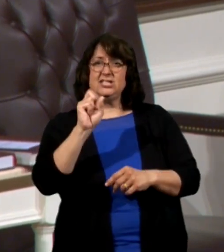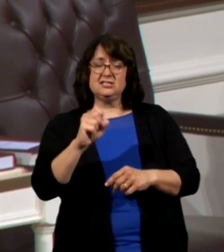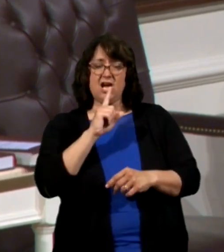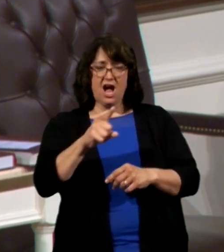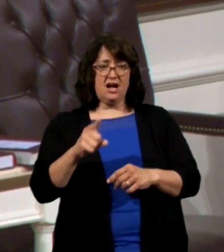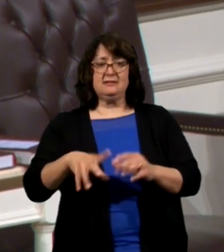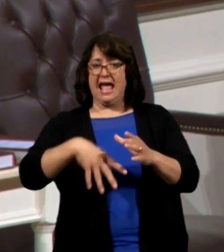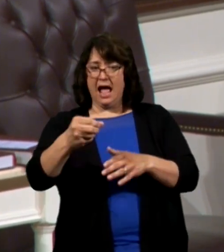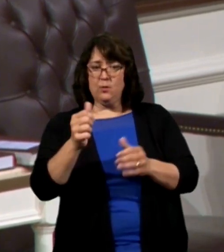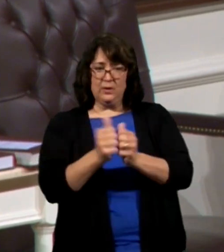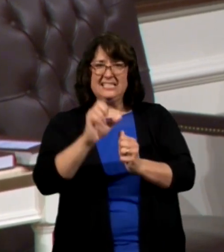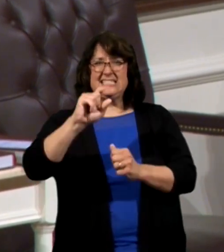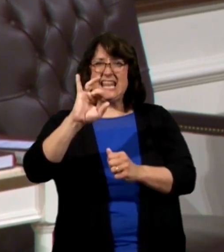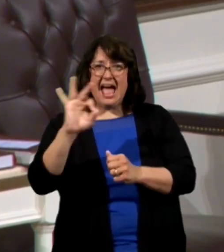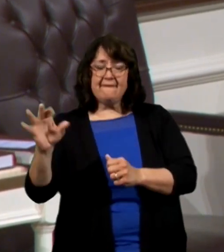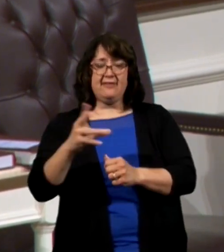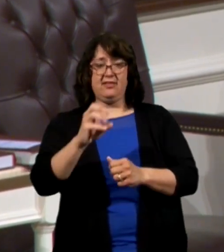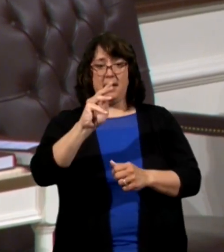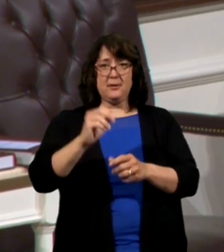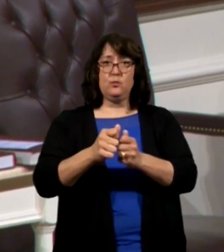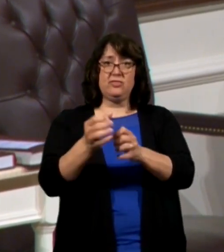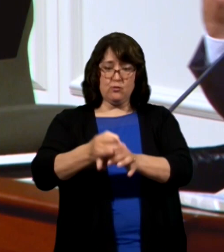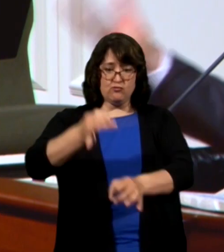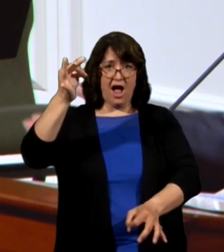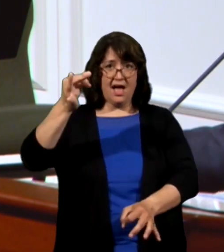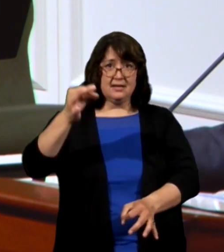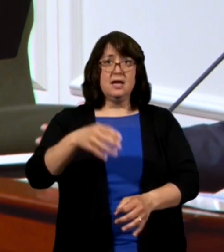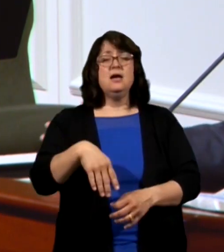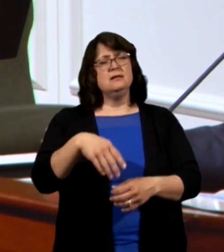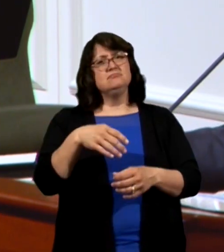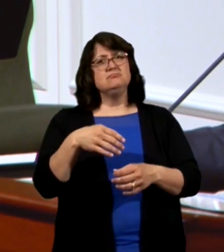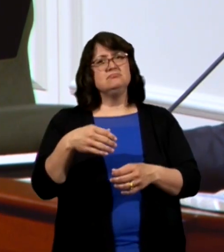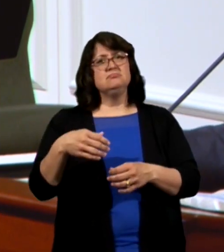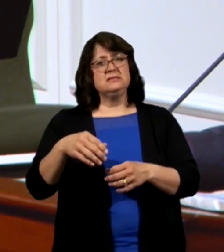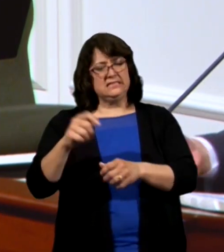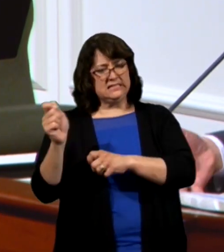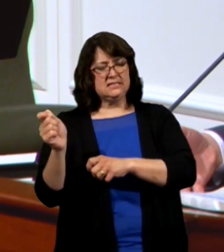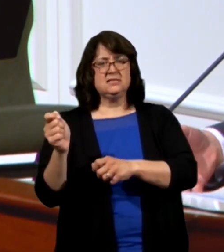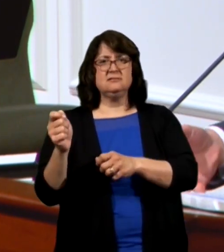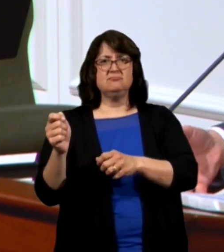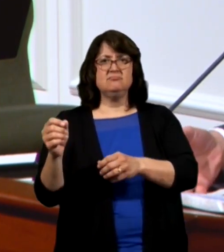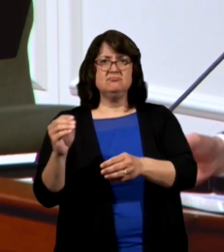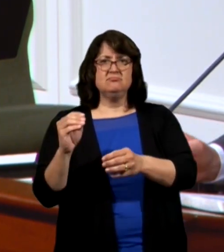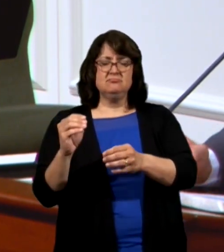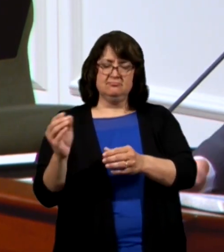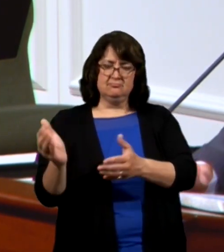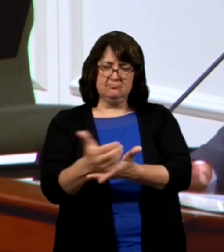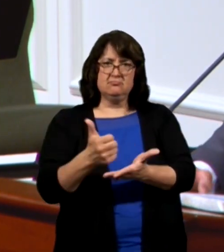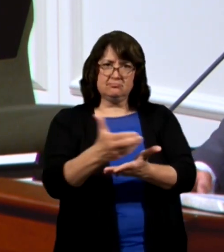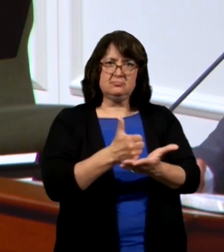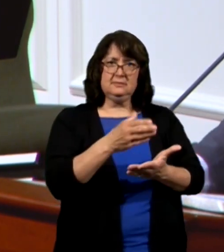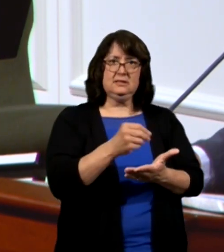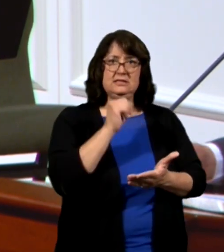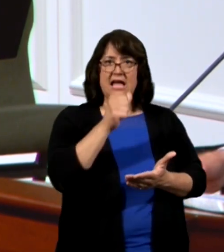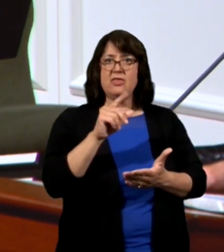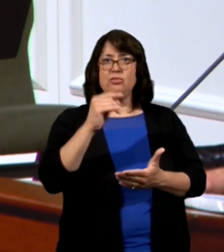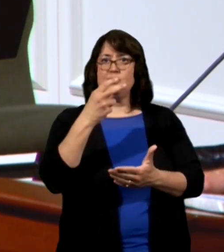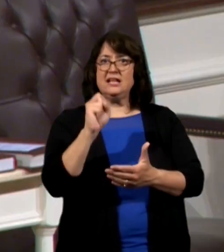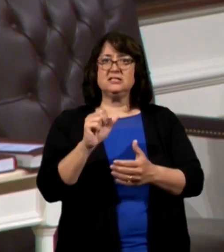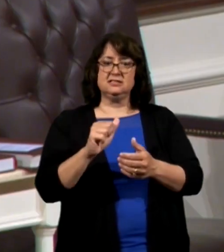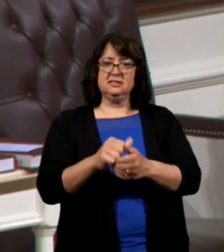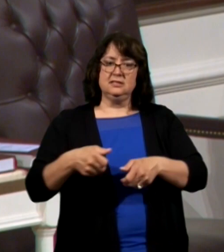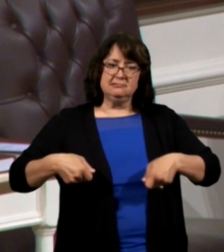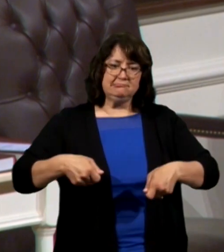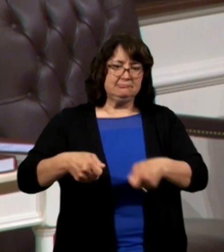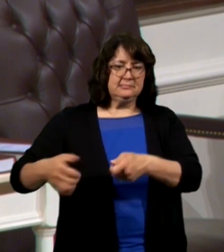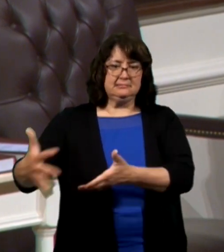beaten out with a staff and the coming with a rod. Breadcorn is bruised because you'll not ever be threshing it nor break it with the wheel of his